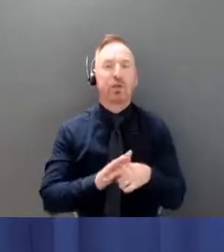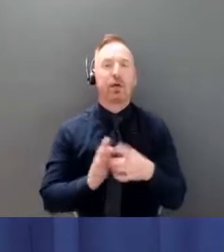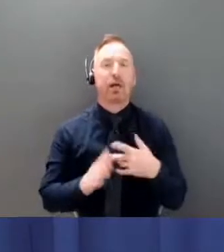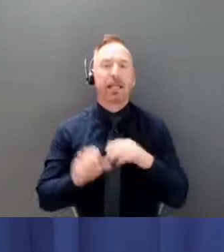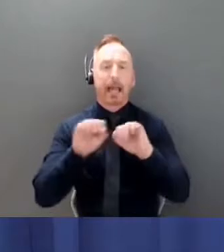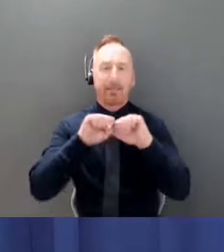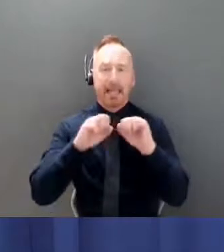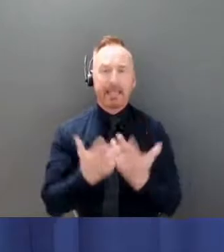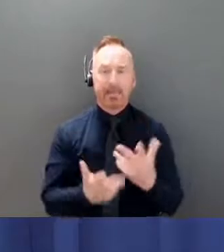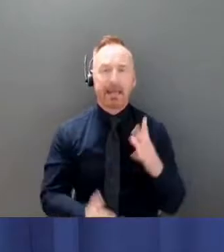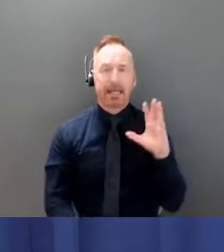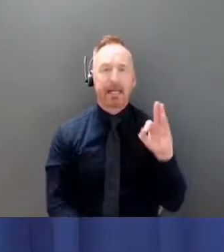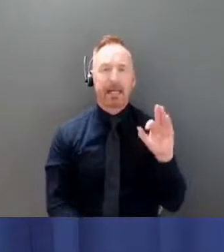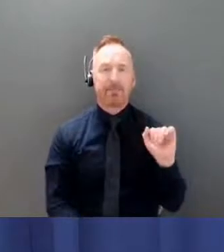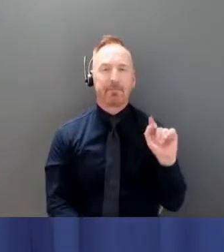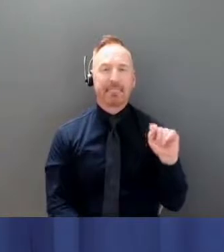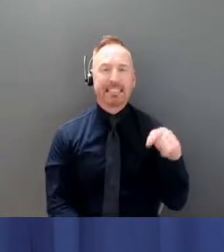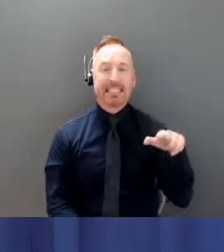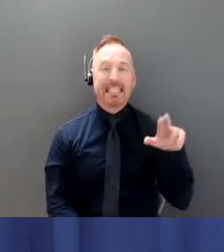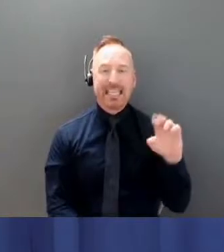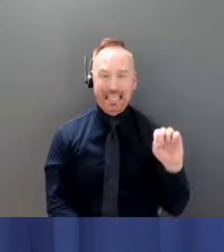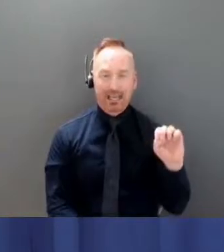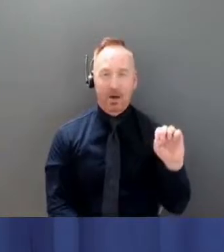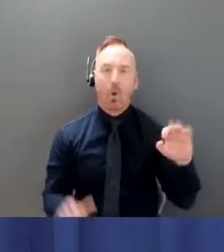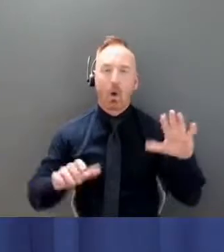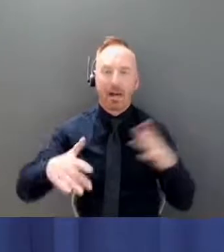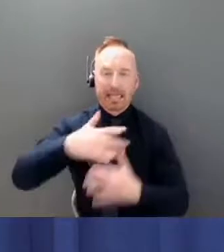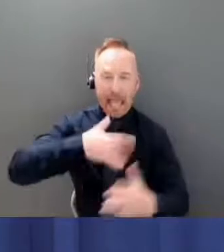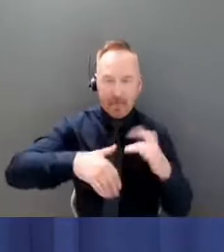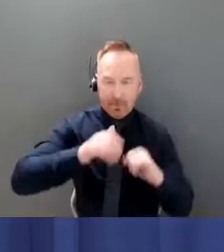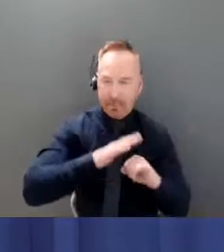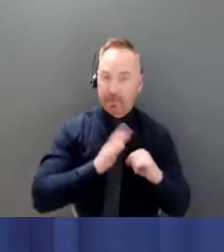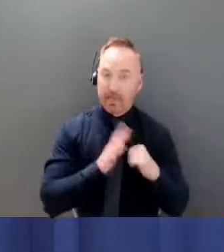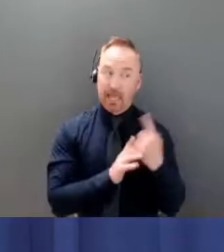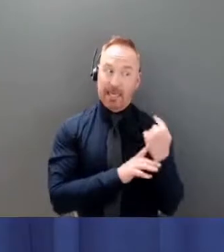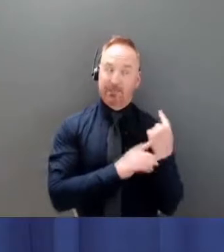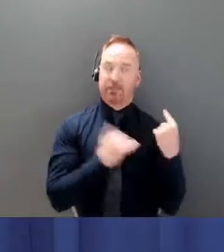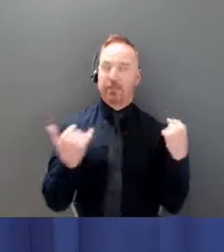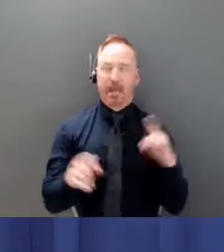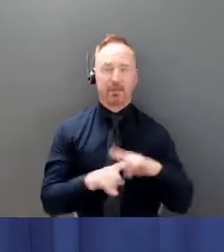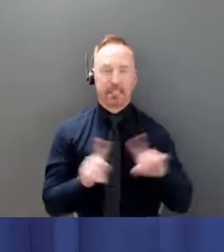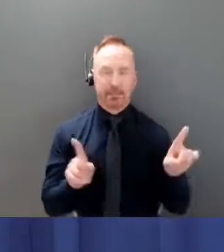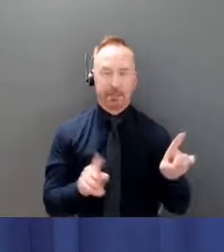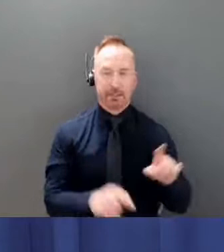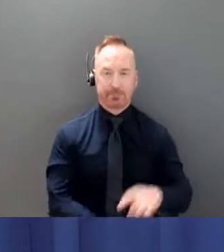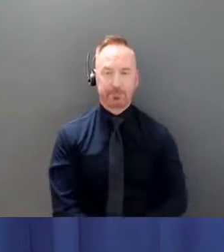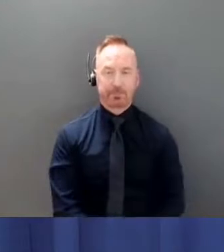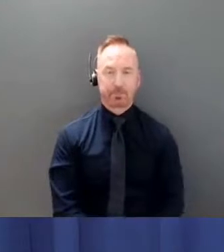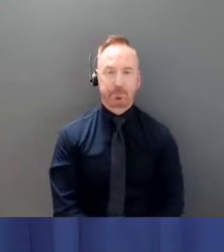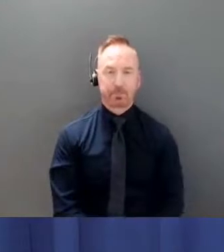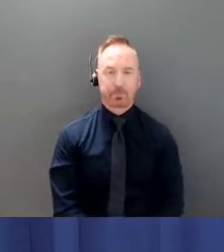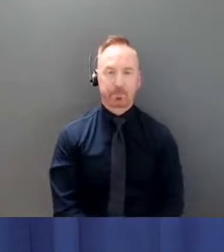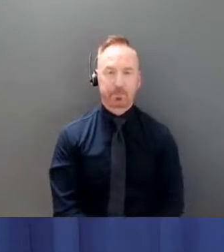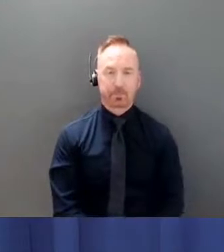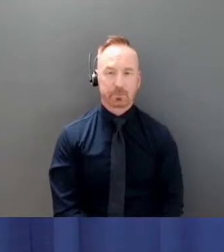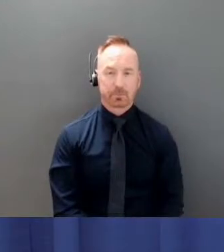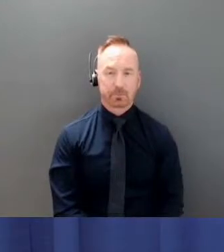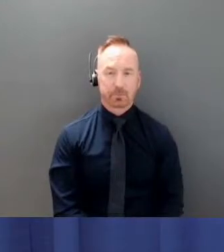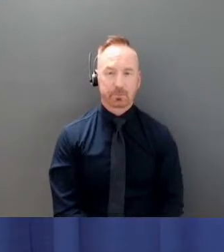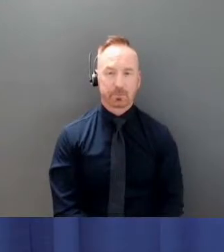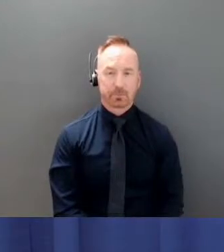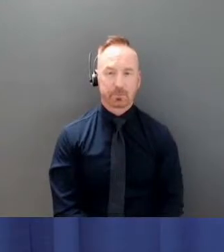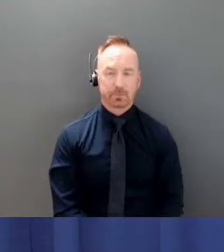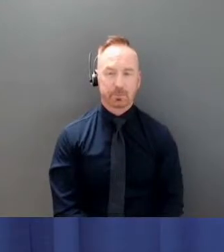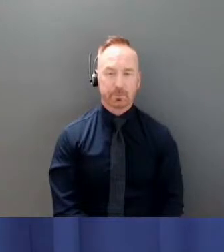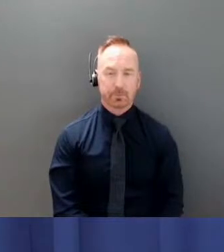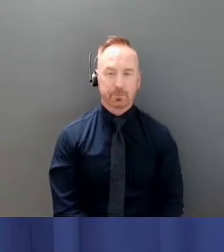which is very very different from a year ago and i'll say one more thing uh i said too but the the act the play of the